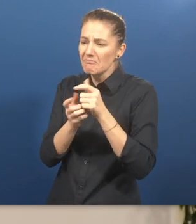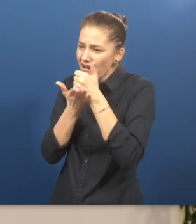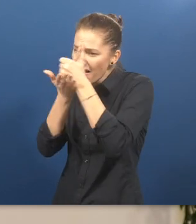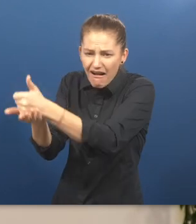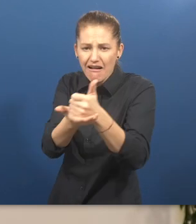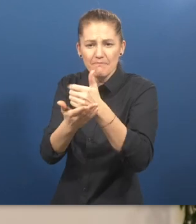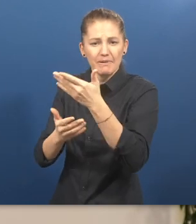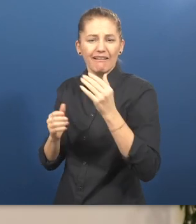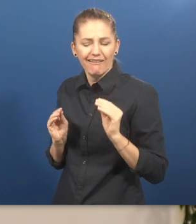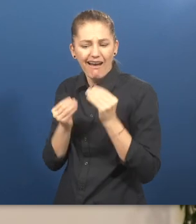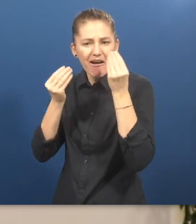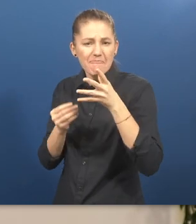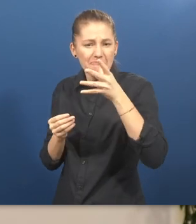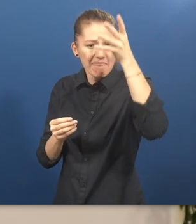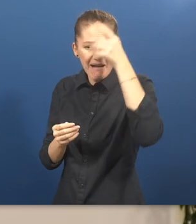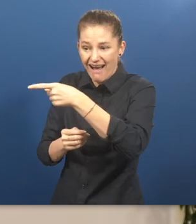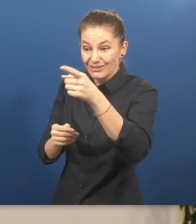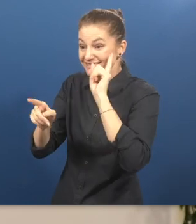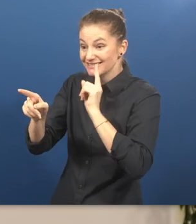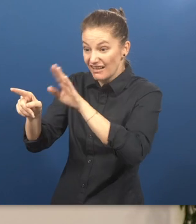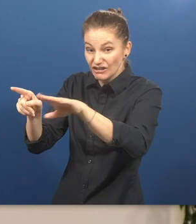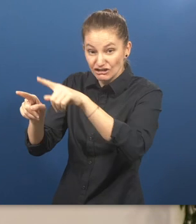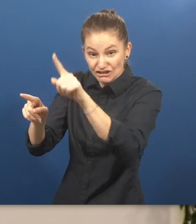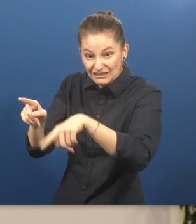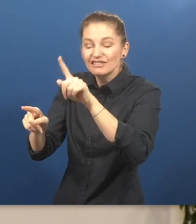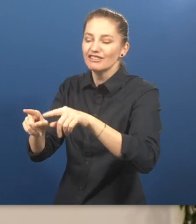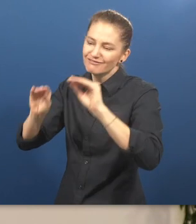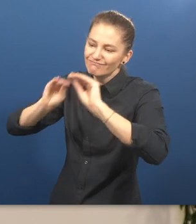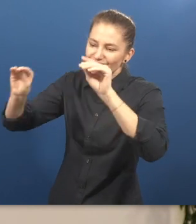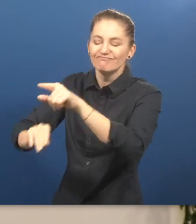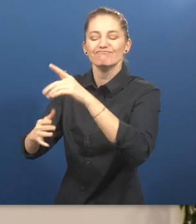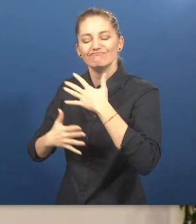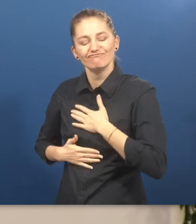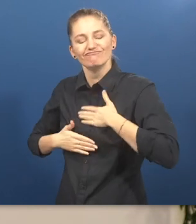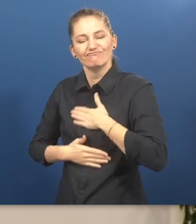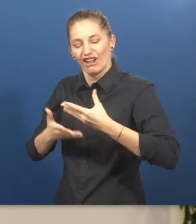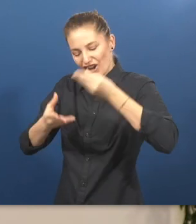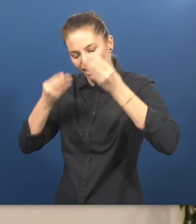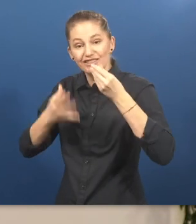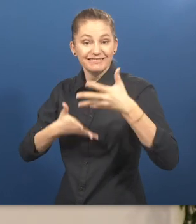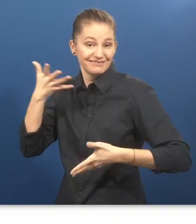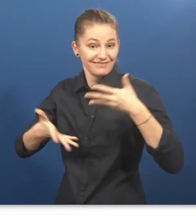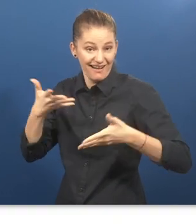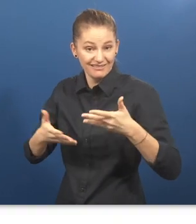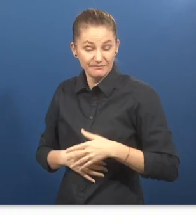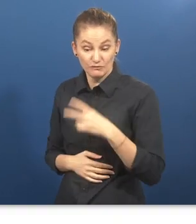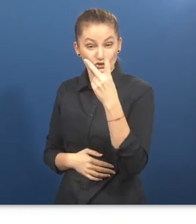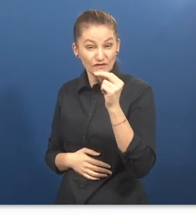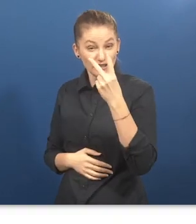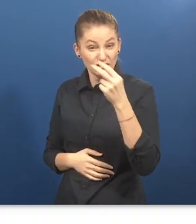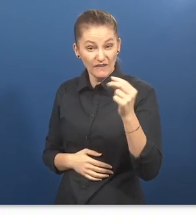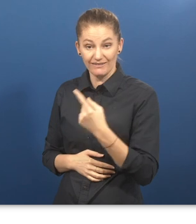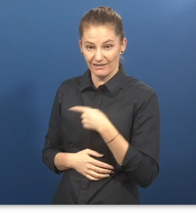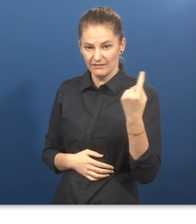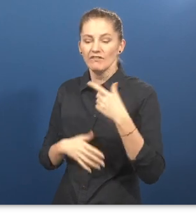better help young parents to deaf children learn and enjoy sign language. In 2020, we have